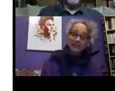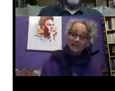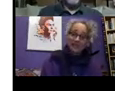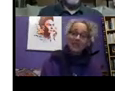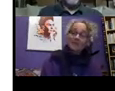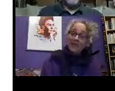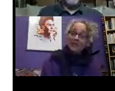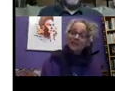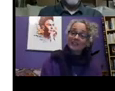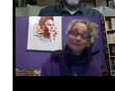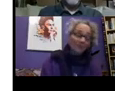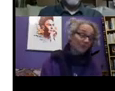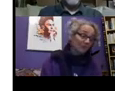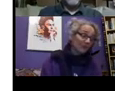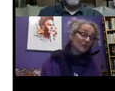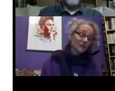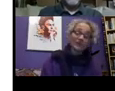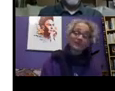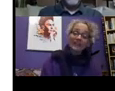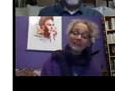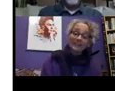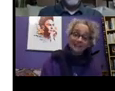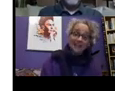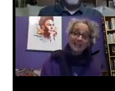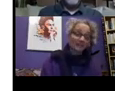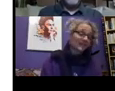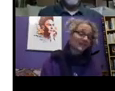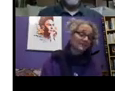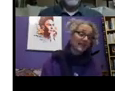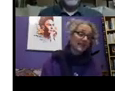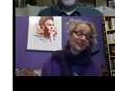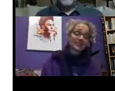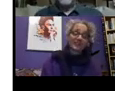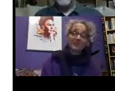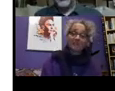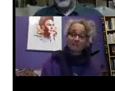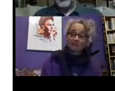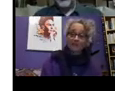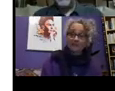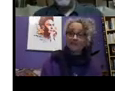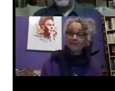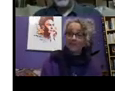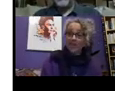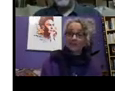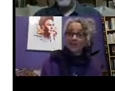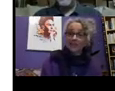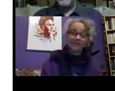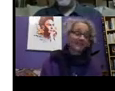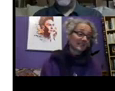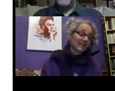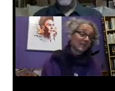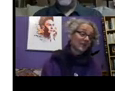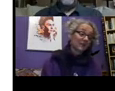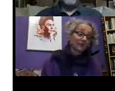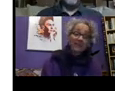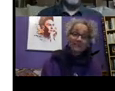you ill. But actually, so much of that is the secondary implications of the enforced sedentary lifestyles that